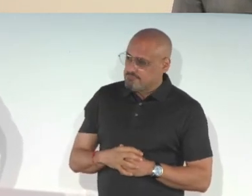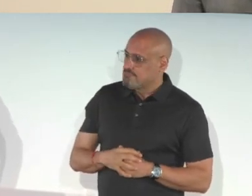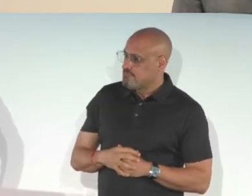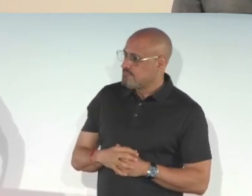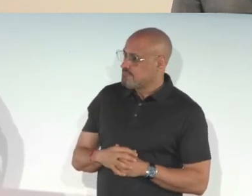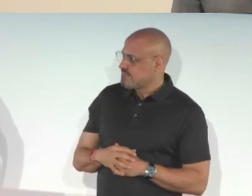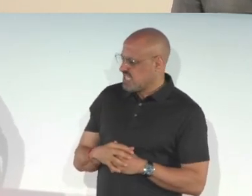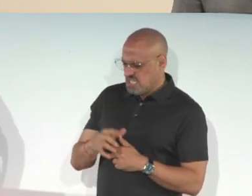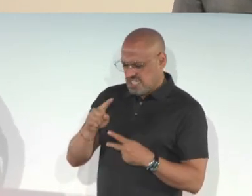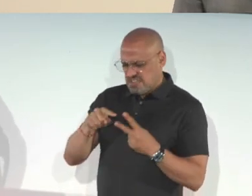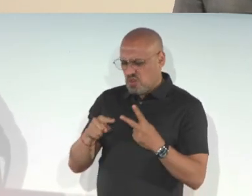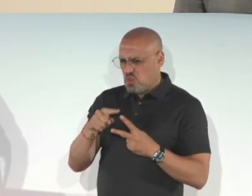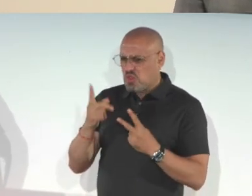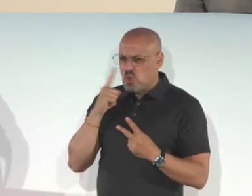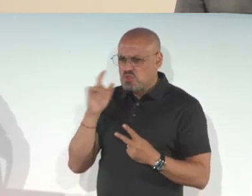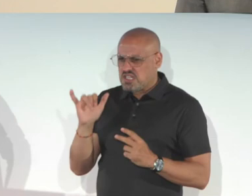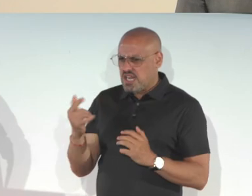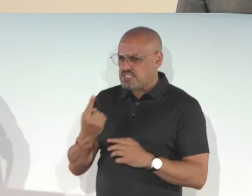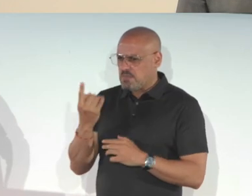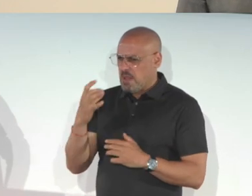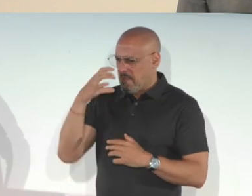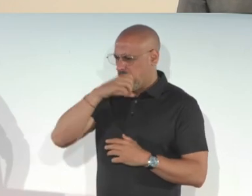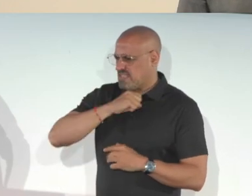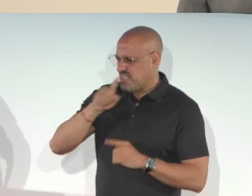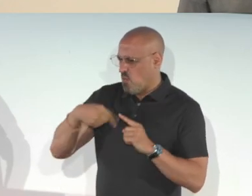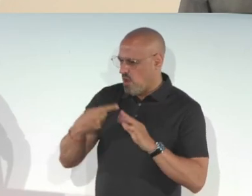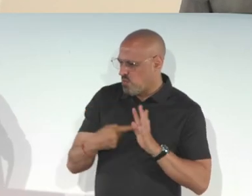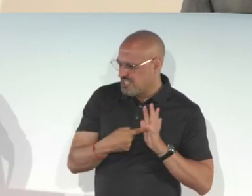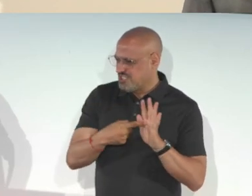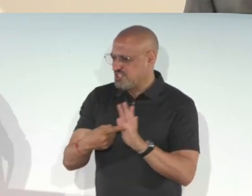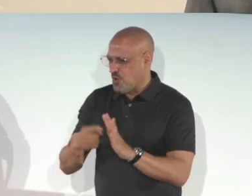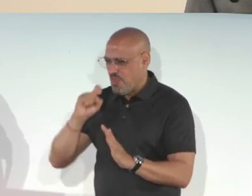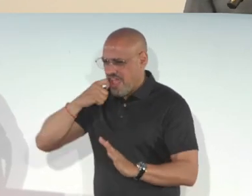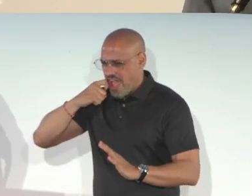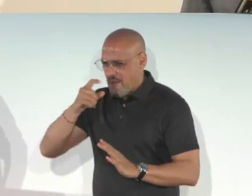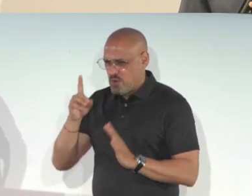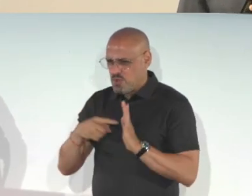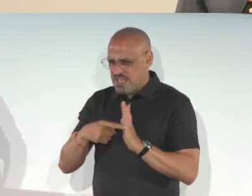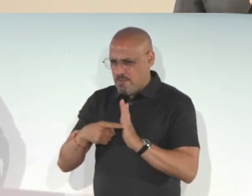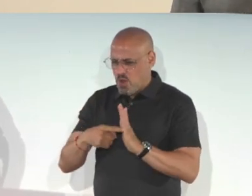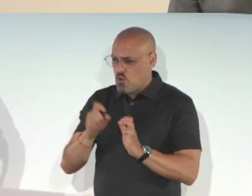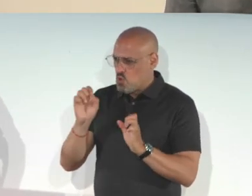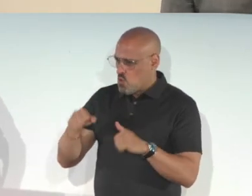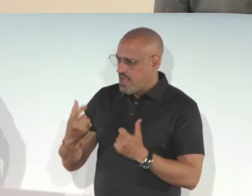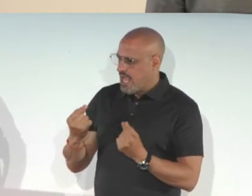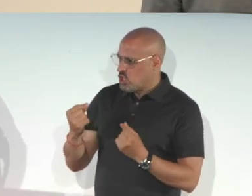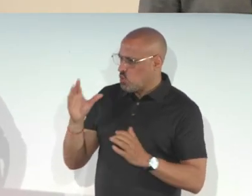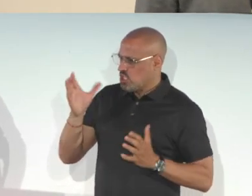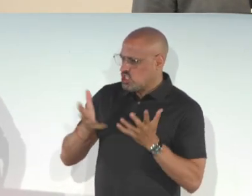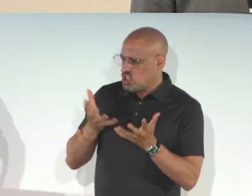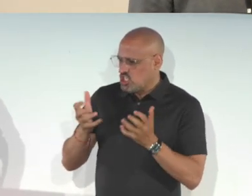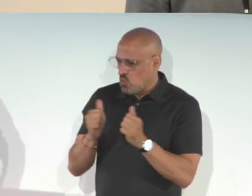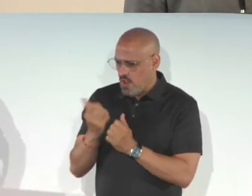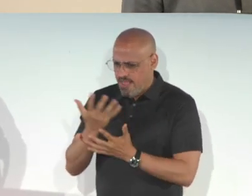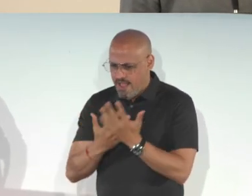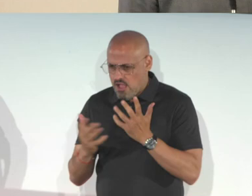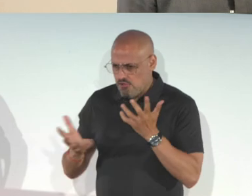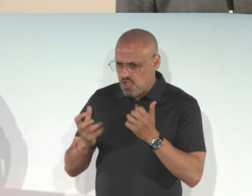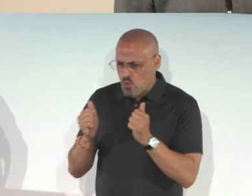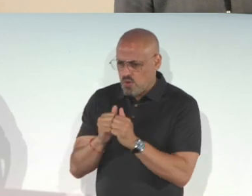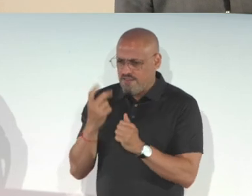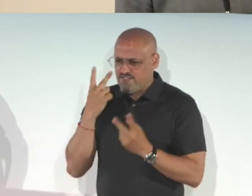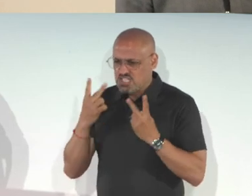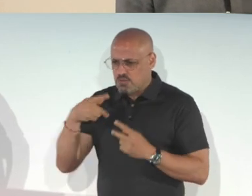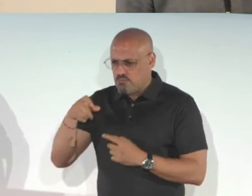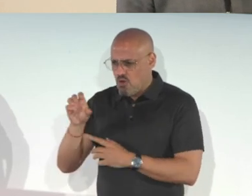like different experience like a XR and VR and so on. Yeah, it does seem to be something that was missing